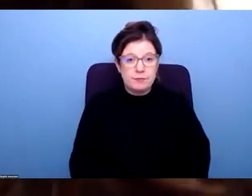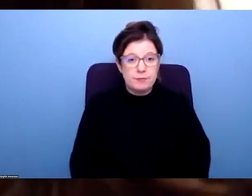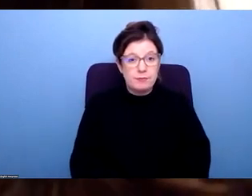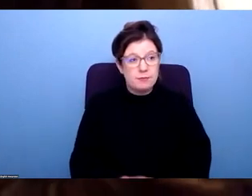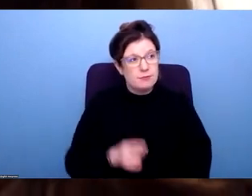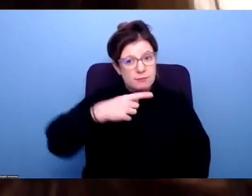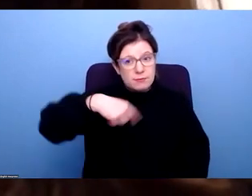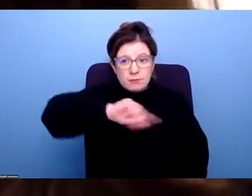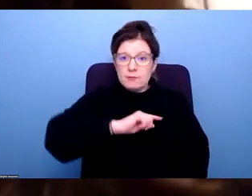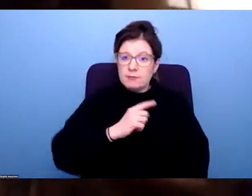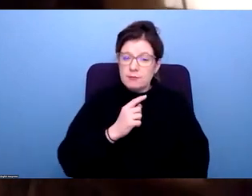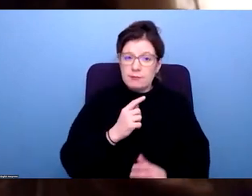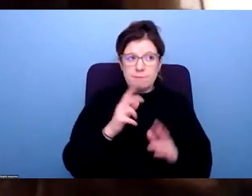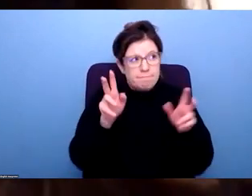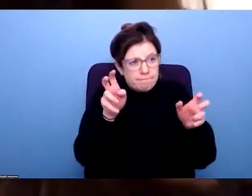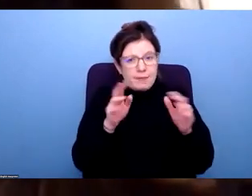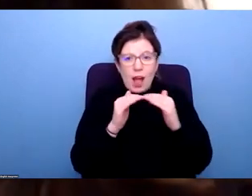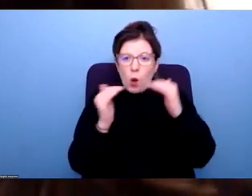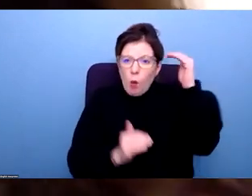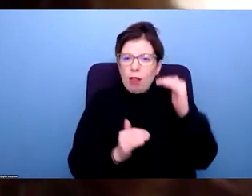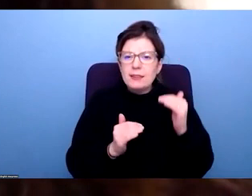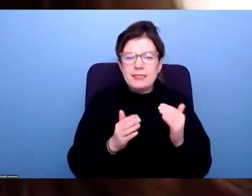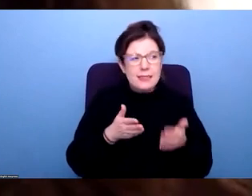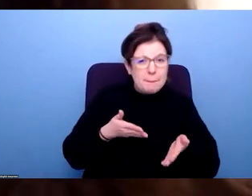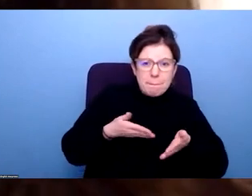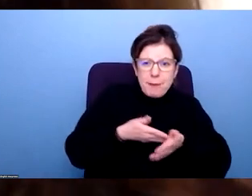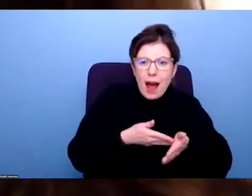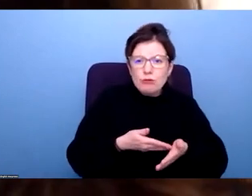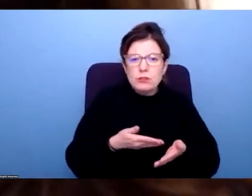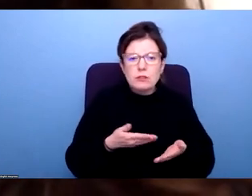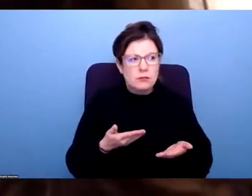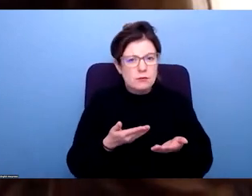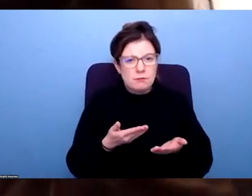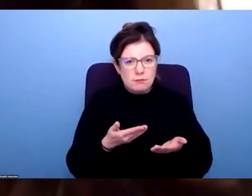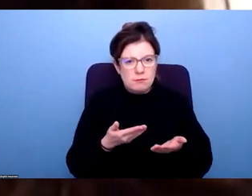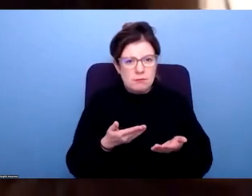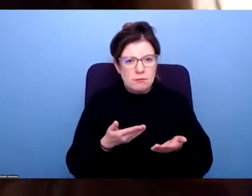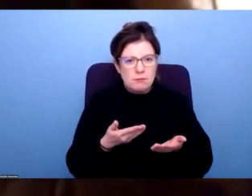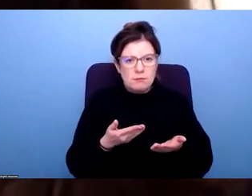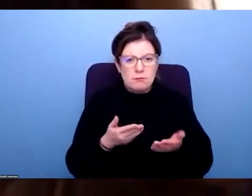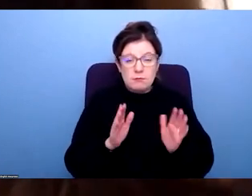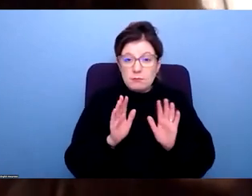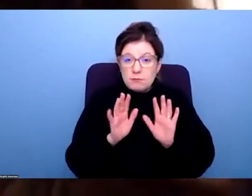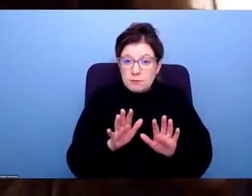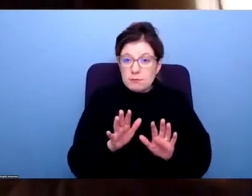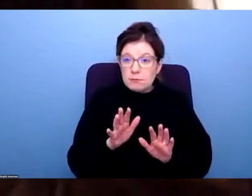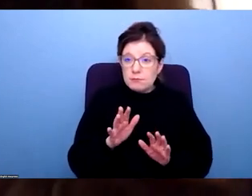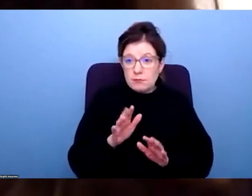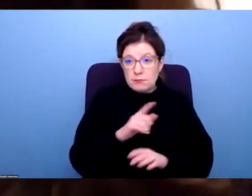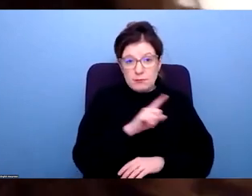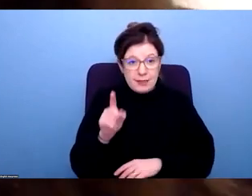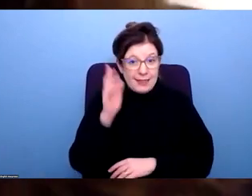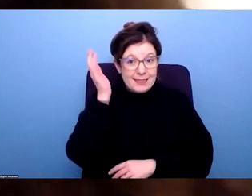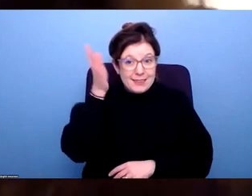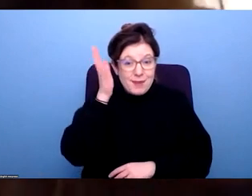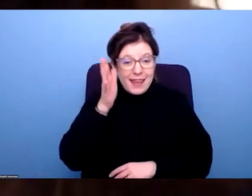the inequality of disability and talk about the barriers that hold people back. And I don't want to preempt some outstanding speakers that